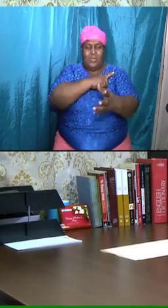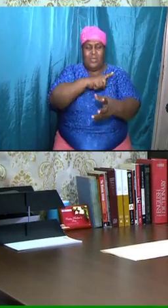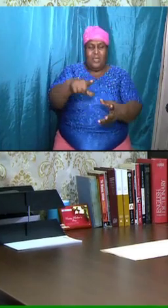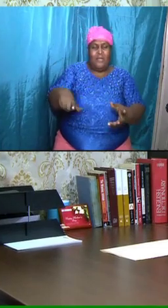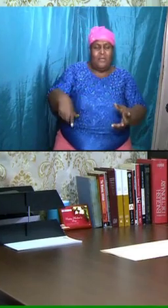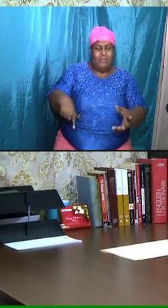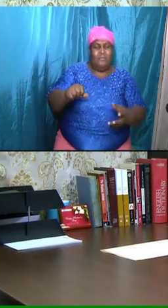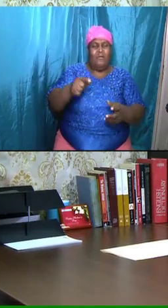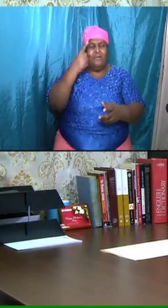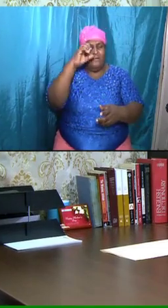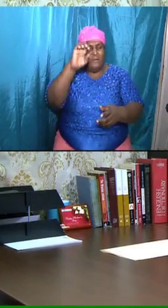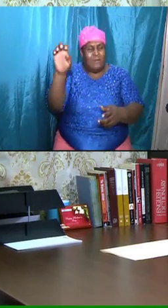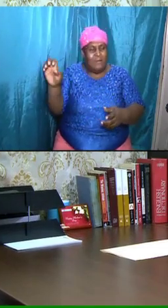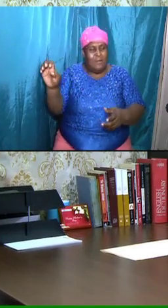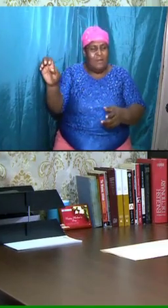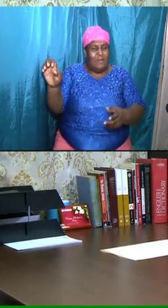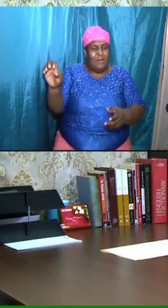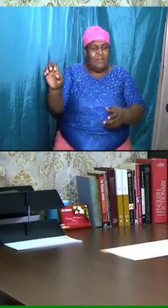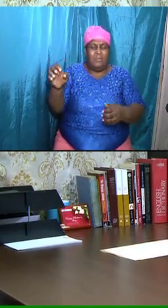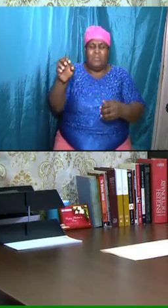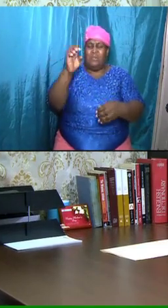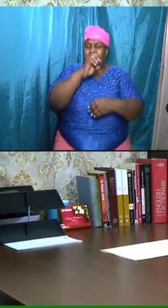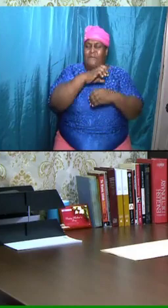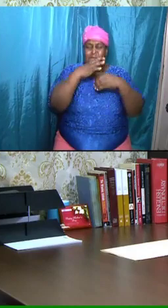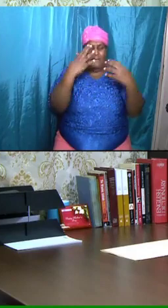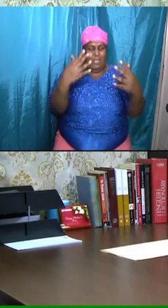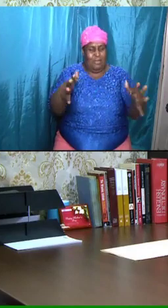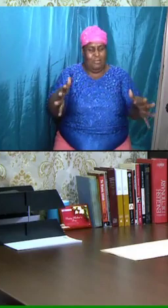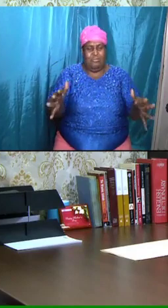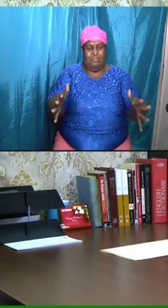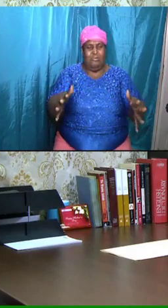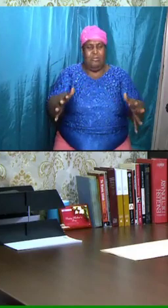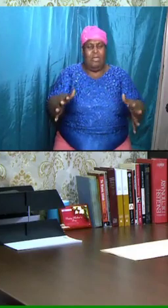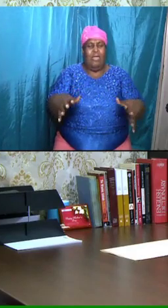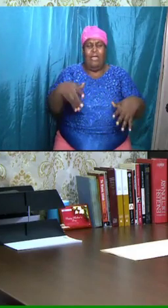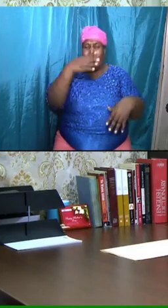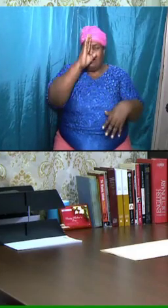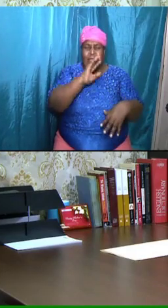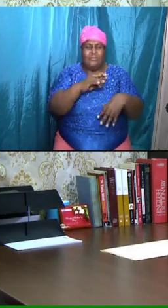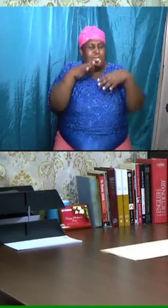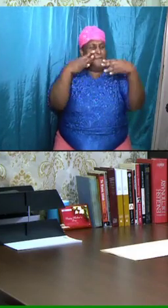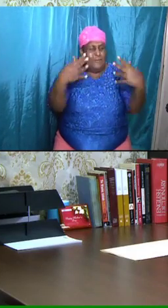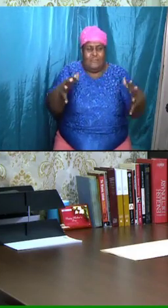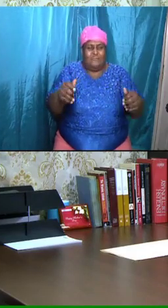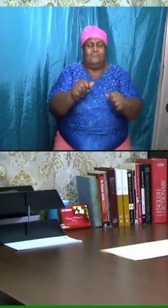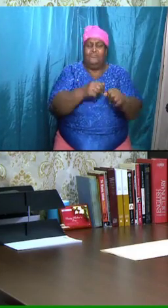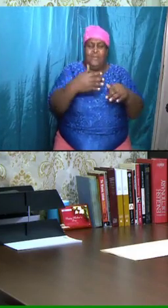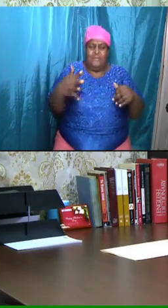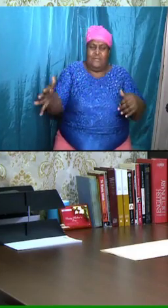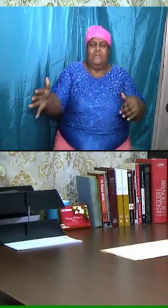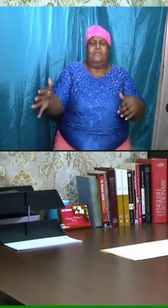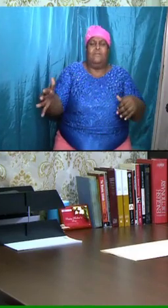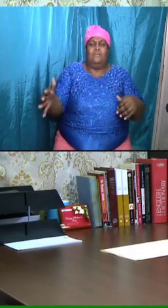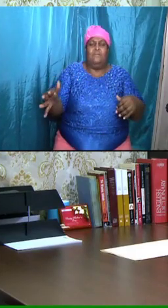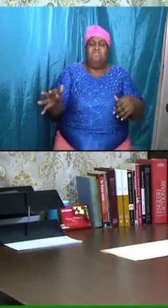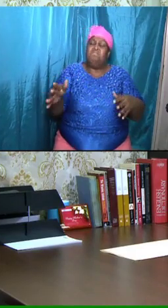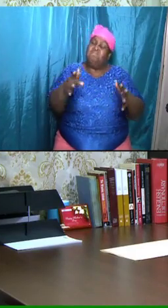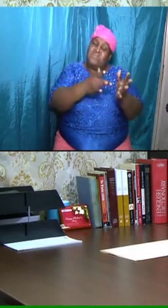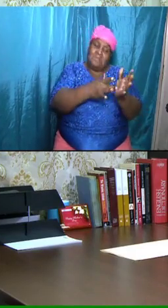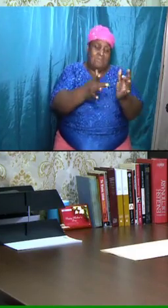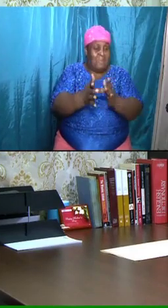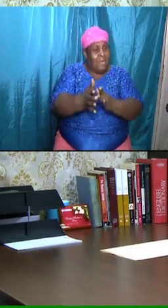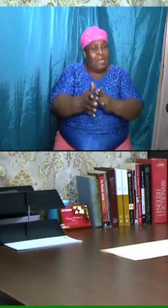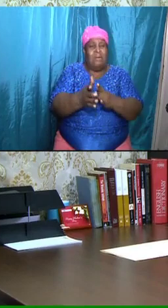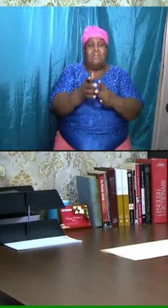And that would have been the end of all things until judgment and God wiped everything out and that's the end of the story. But the Bible did tell us that